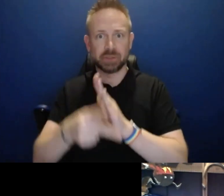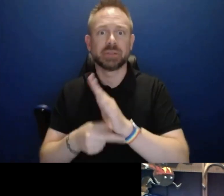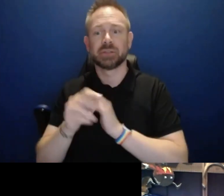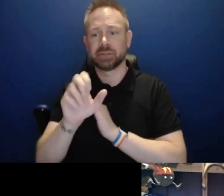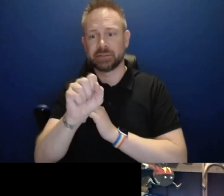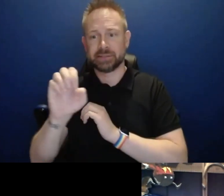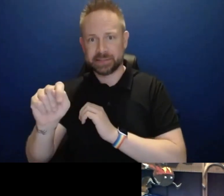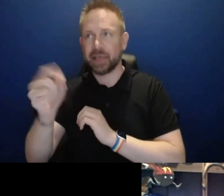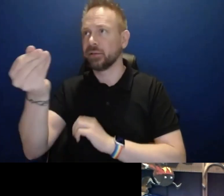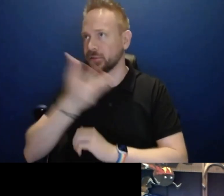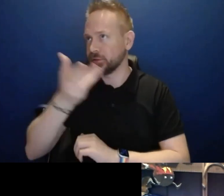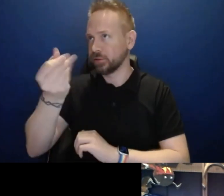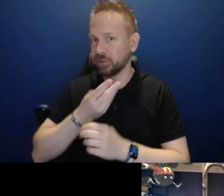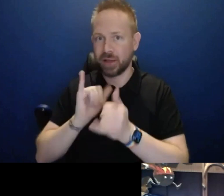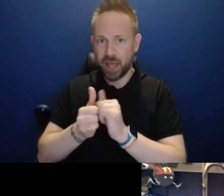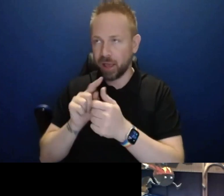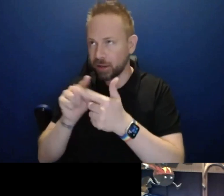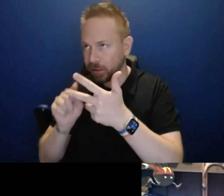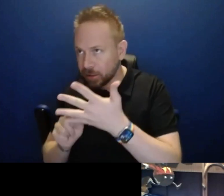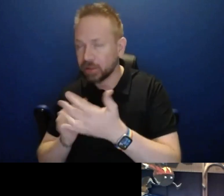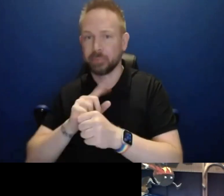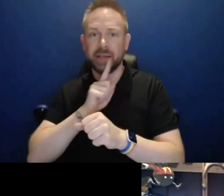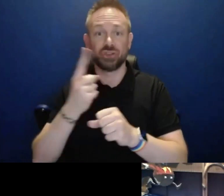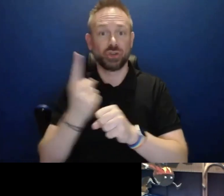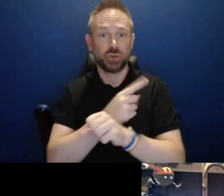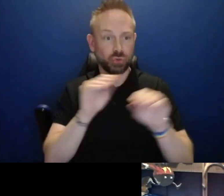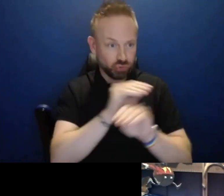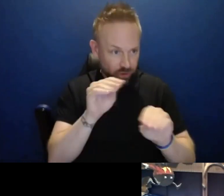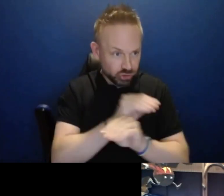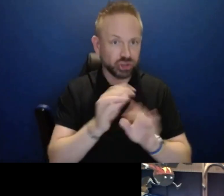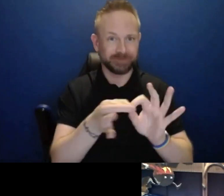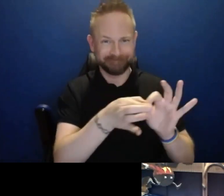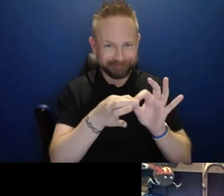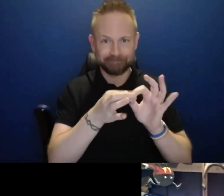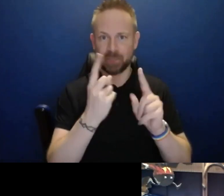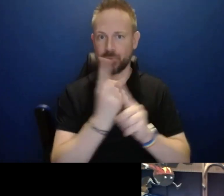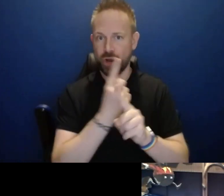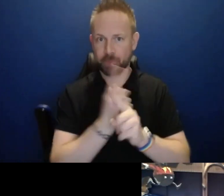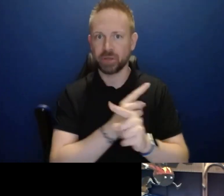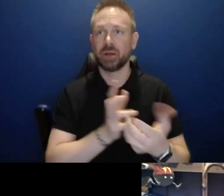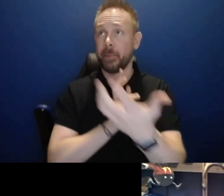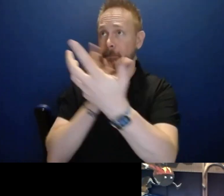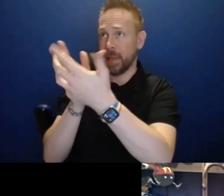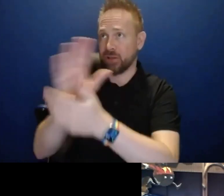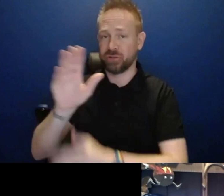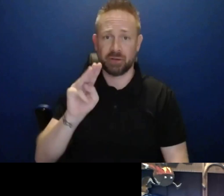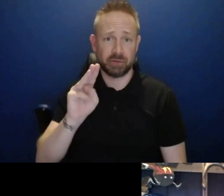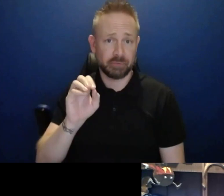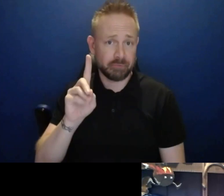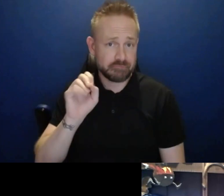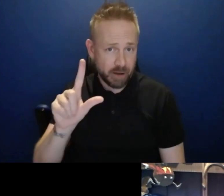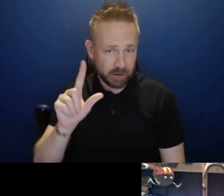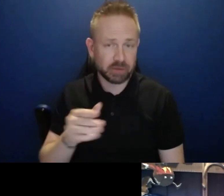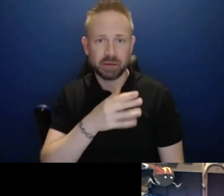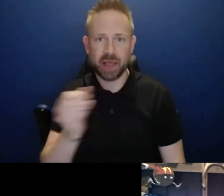design principles to ensure that the new structures are cohesive, fit the new operating model, and will provide